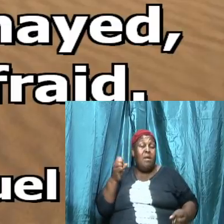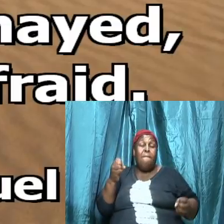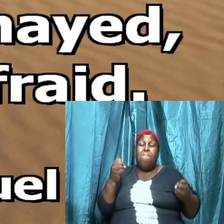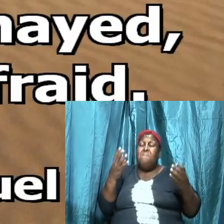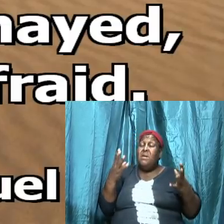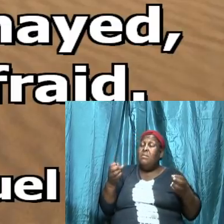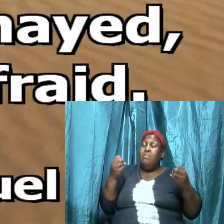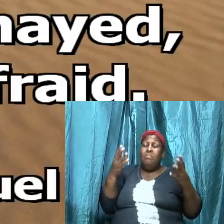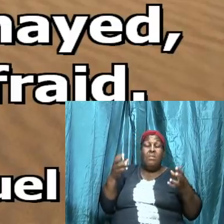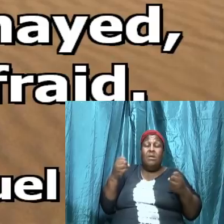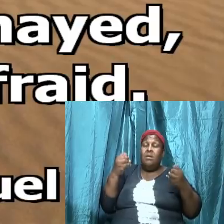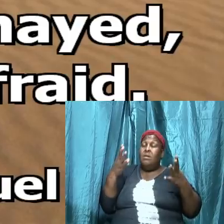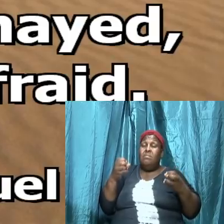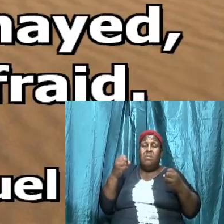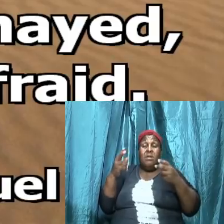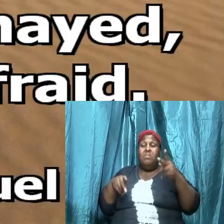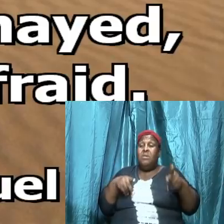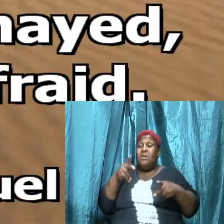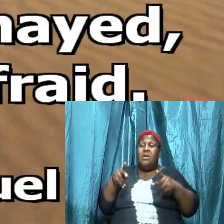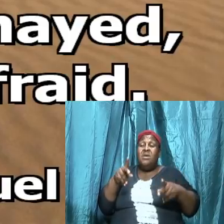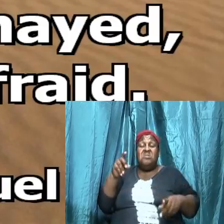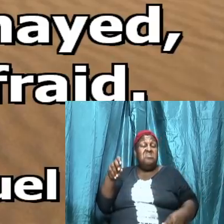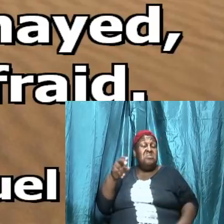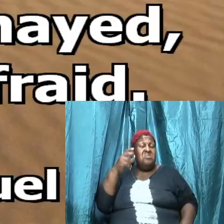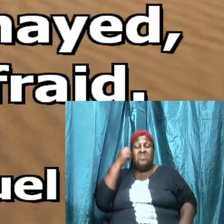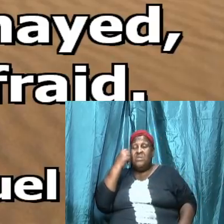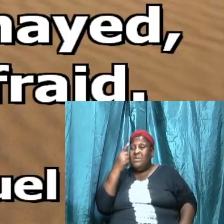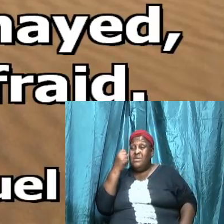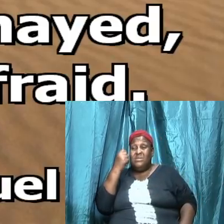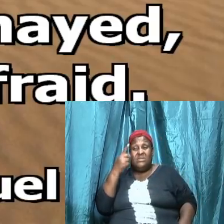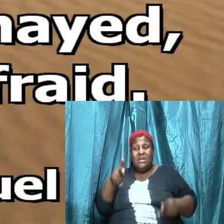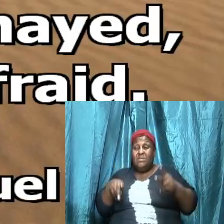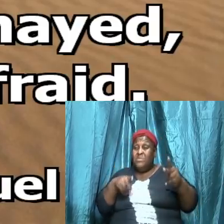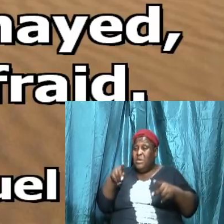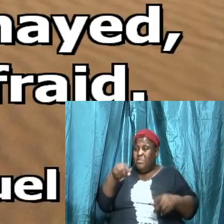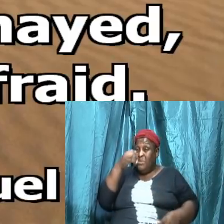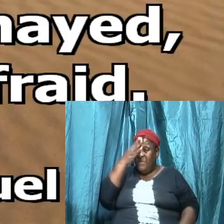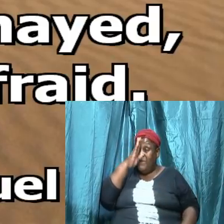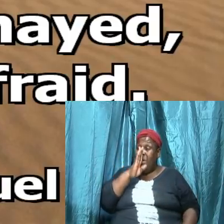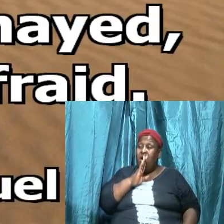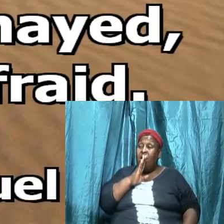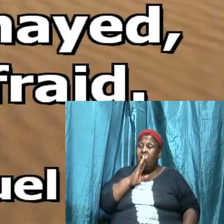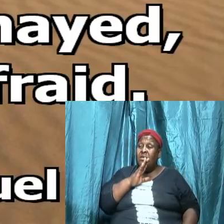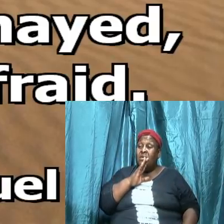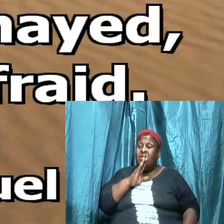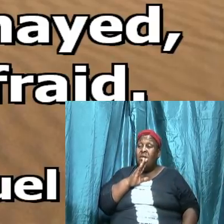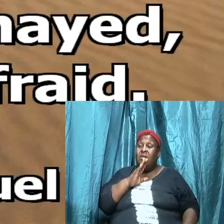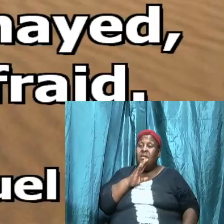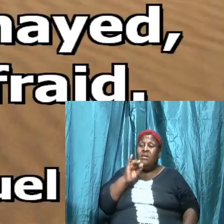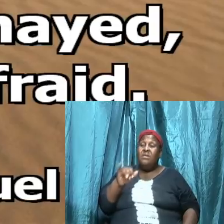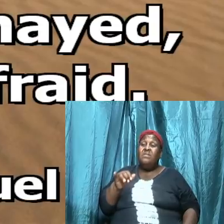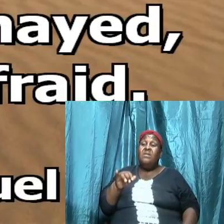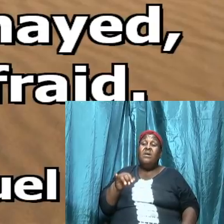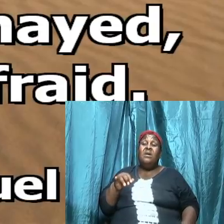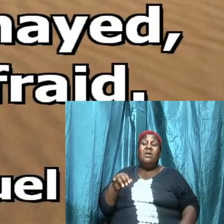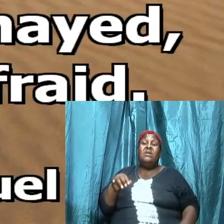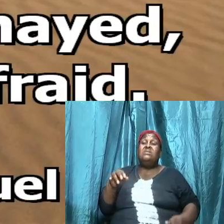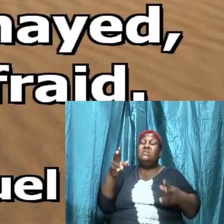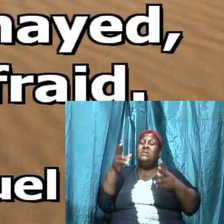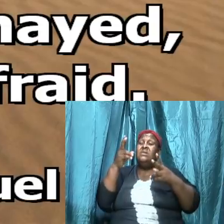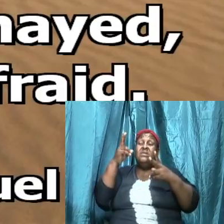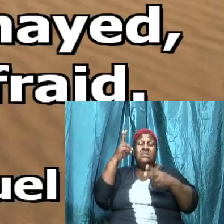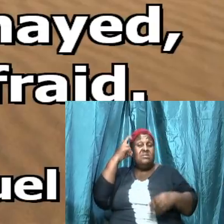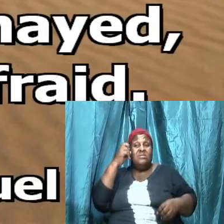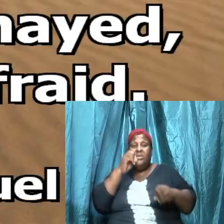folks need to understand science of God we need to understand that Satan don't have to lift a